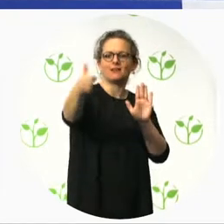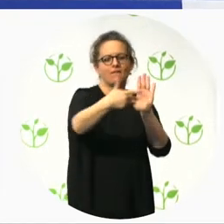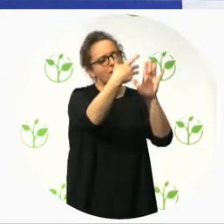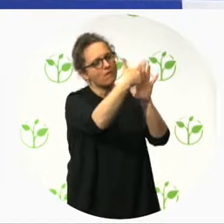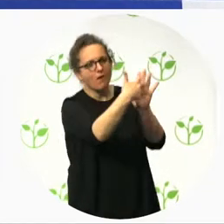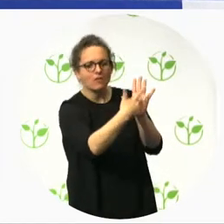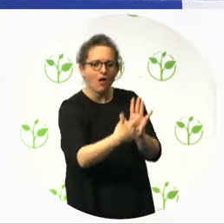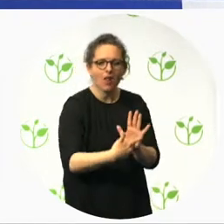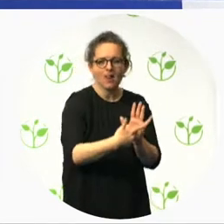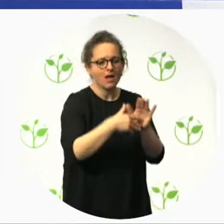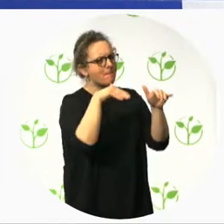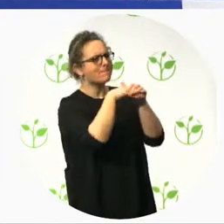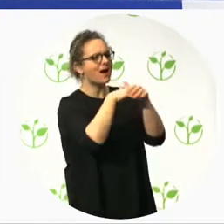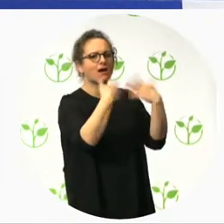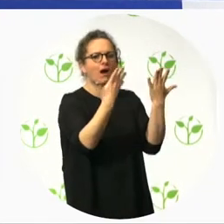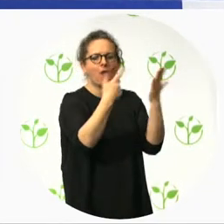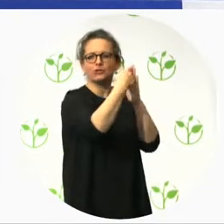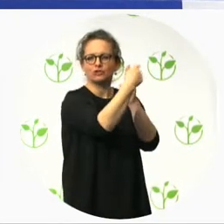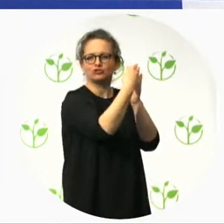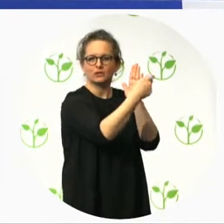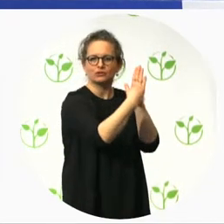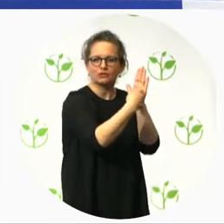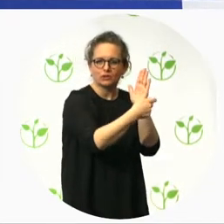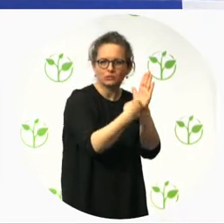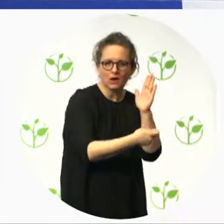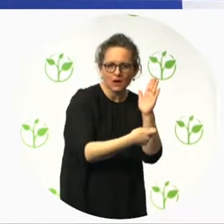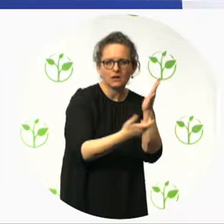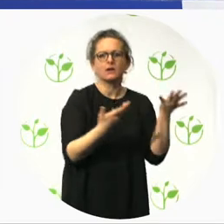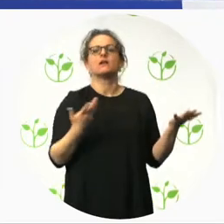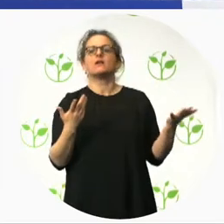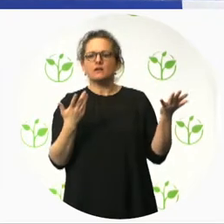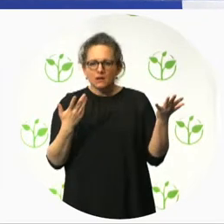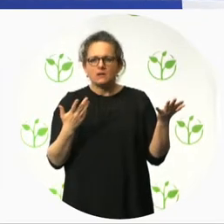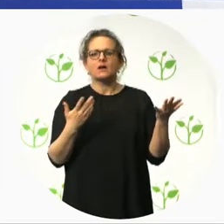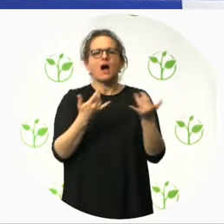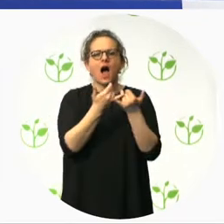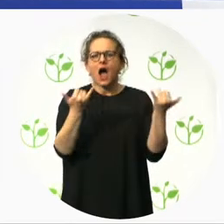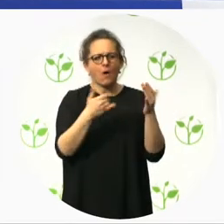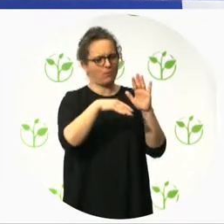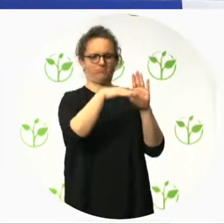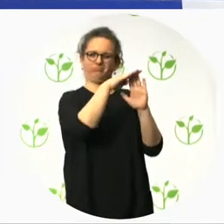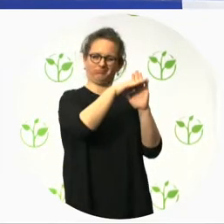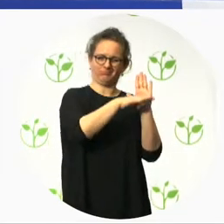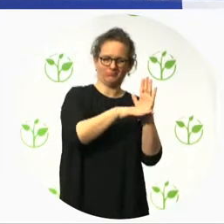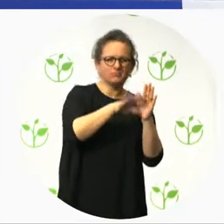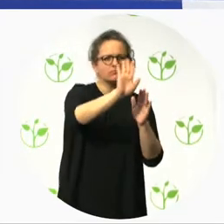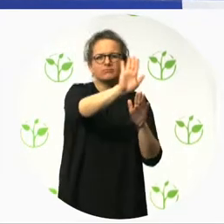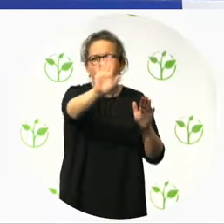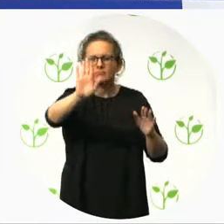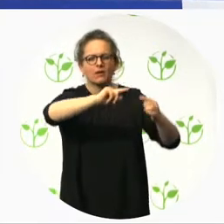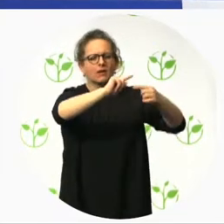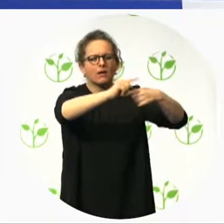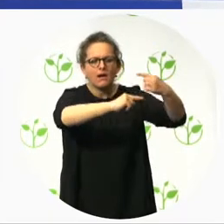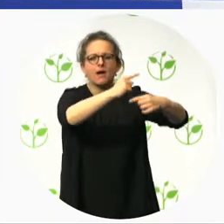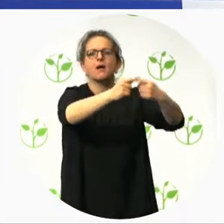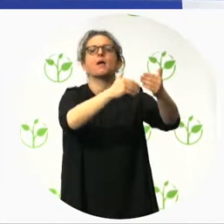and this service chain consists of different modules which can be chosen, integrated,